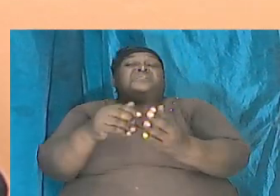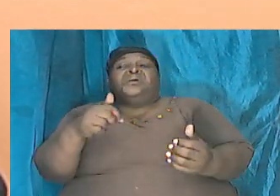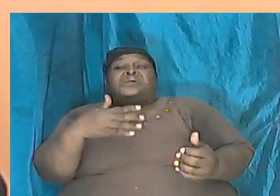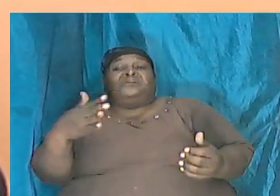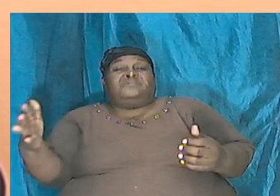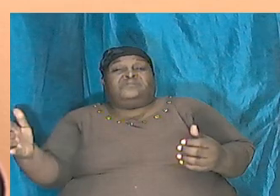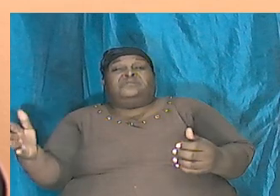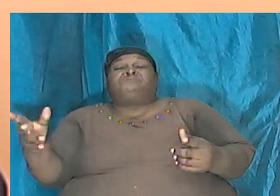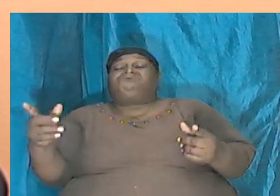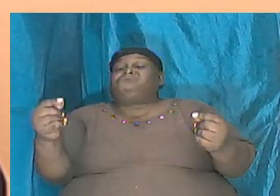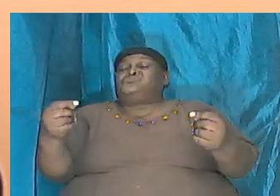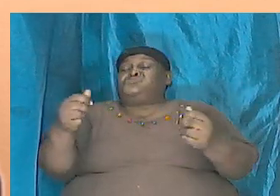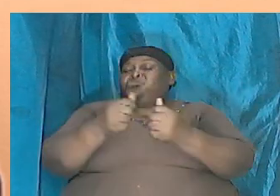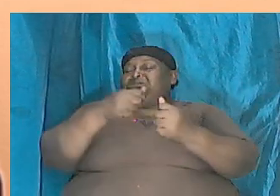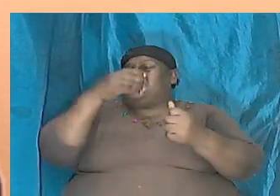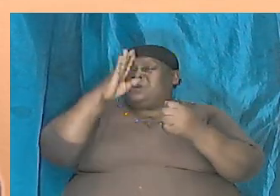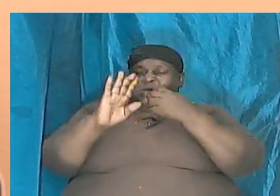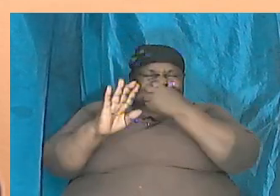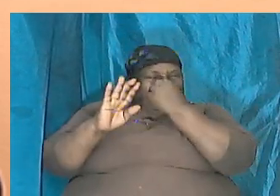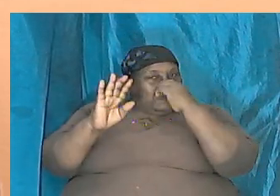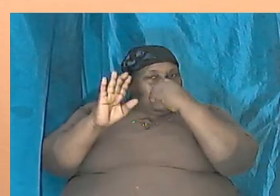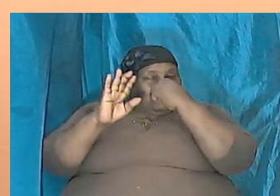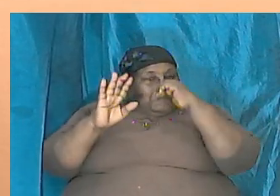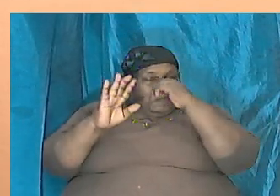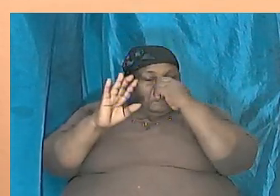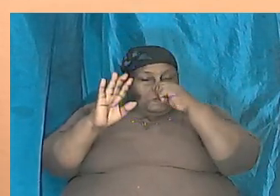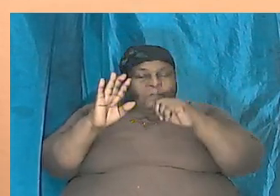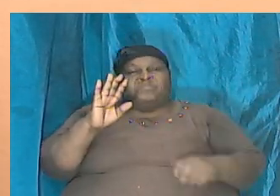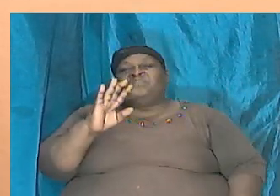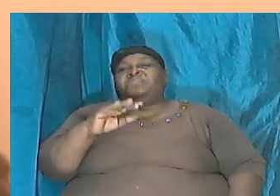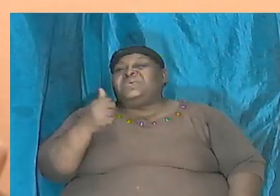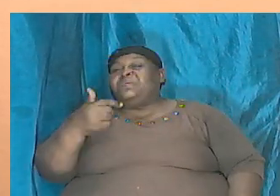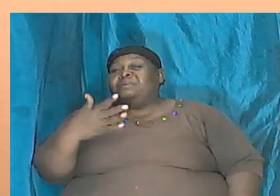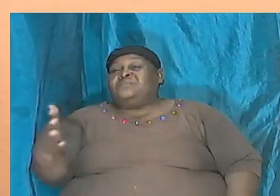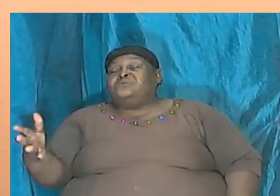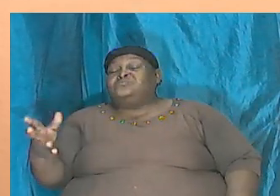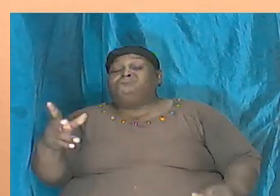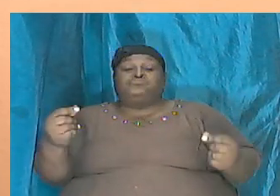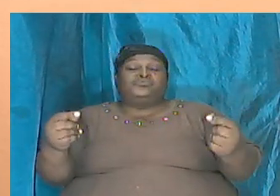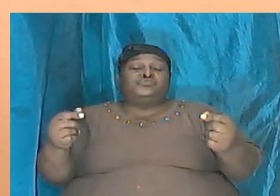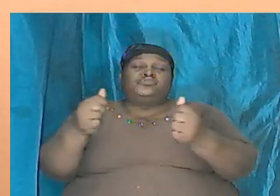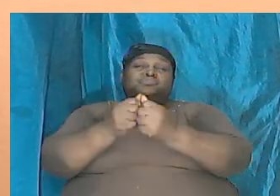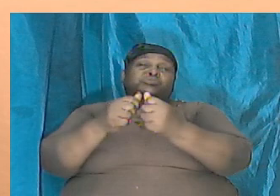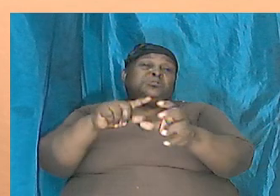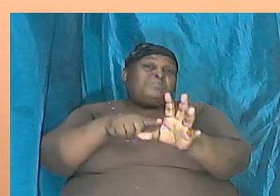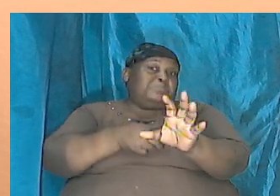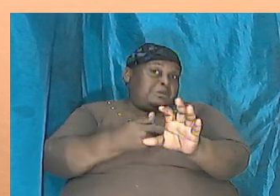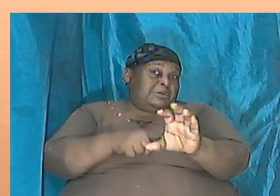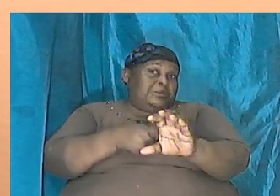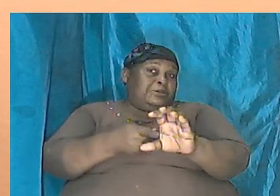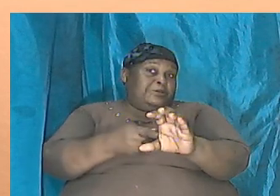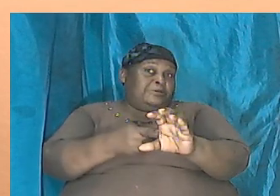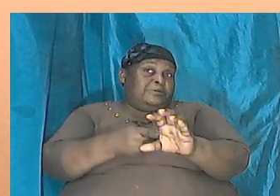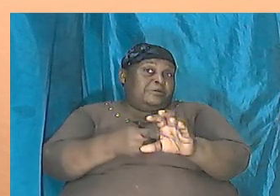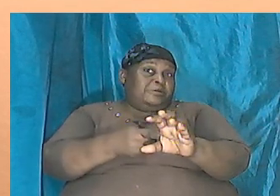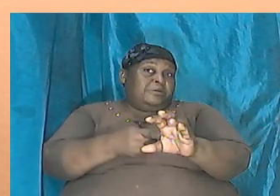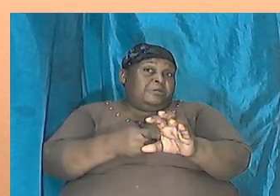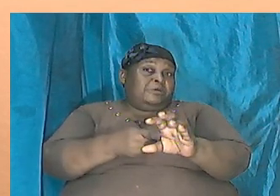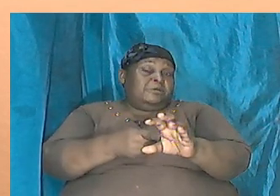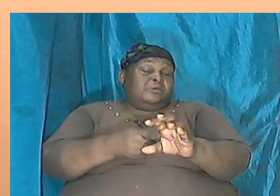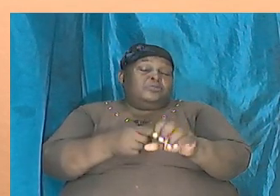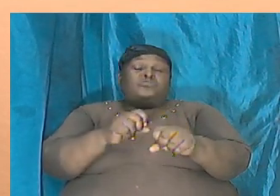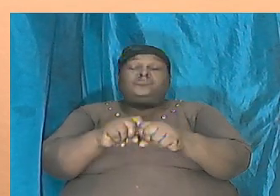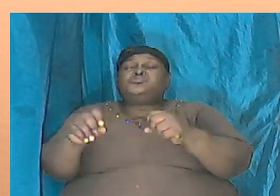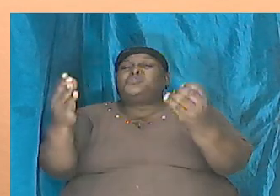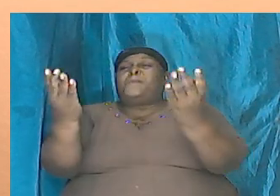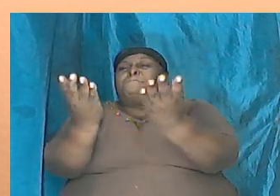anything having anything to do with the beginning. And so the book of